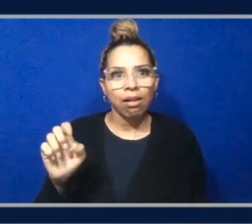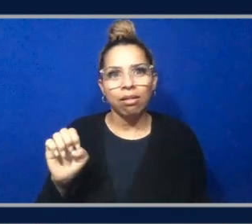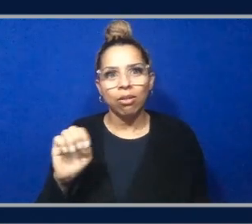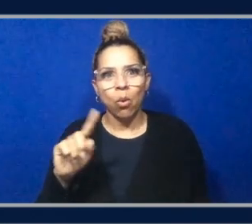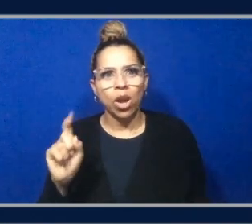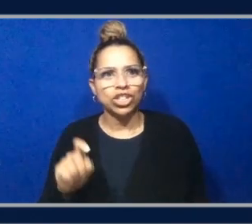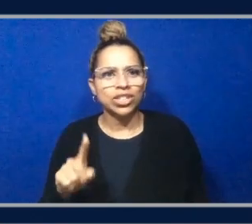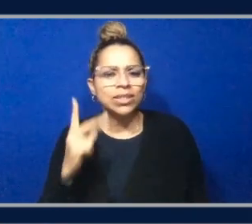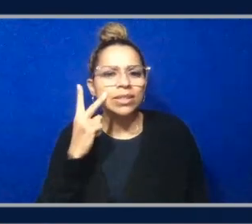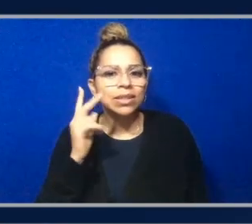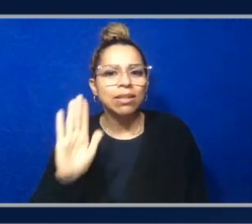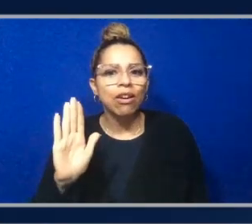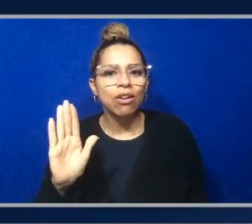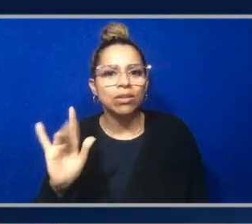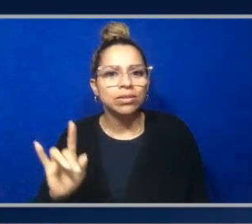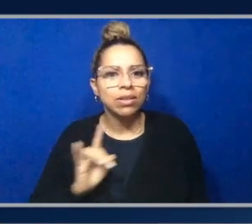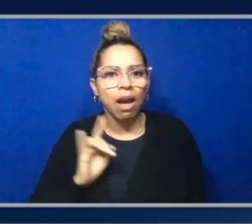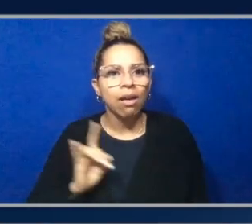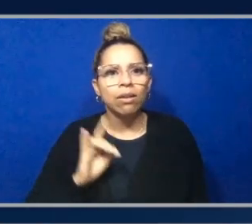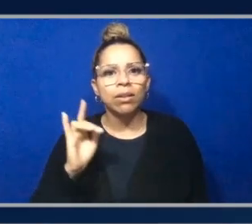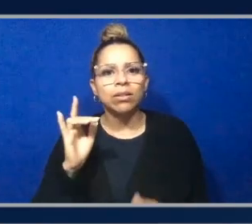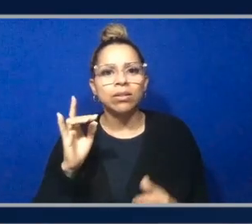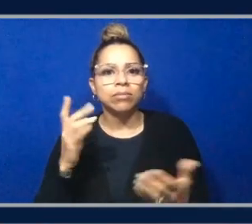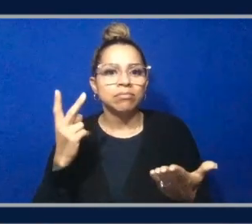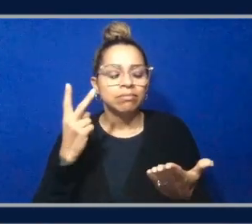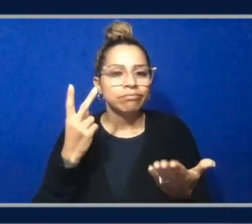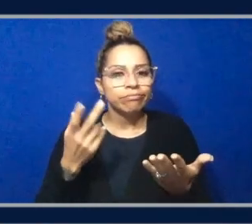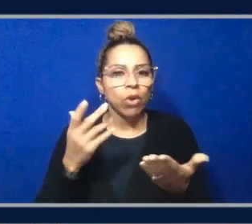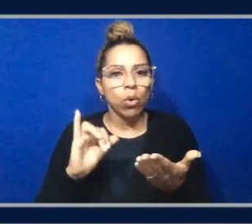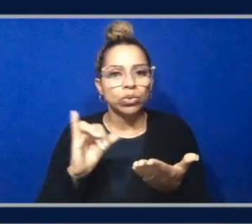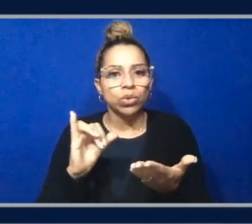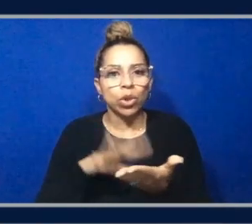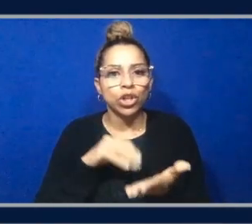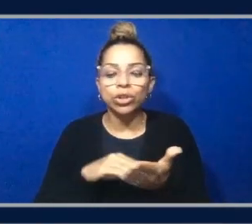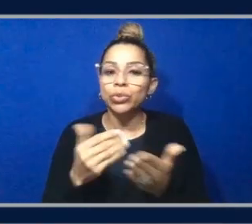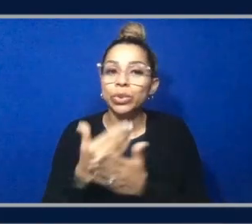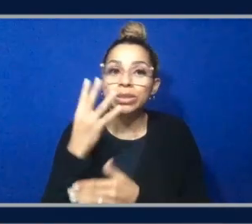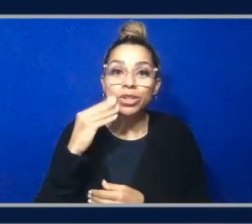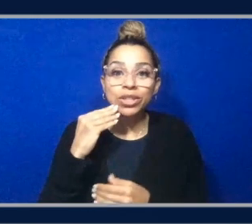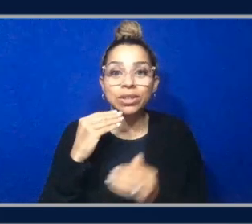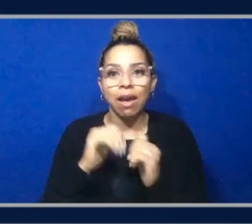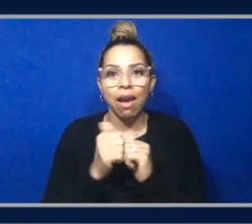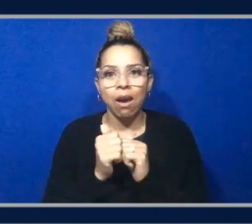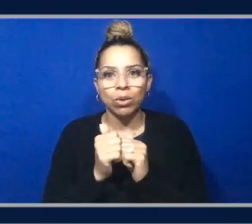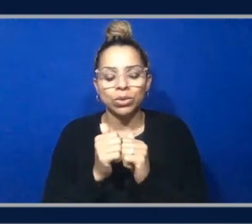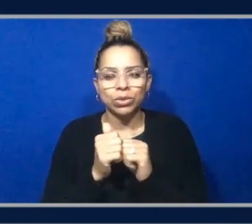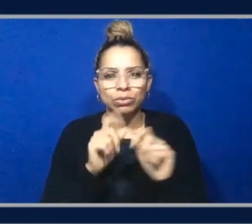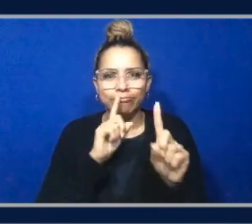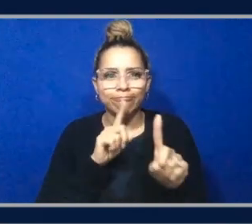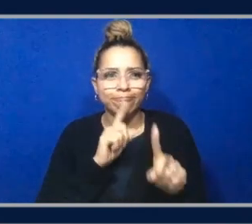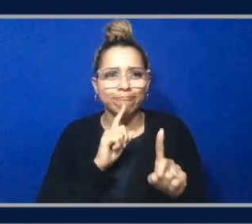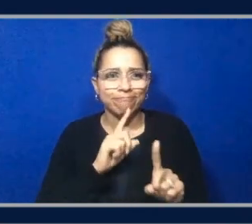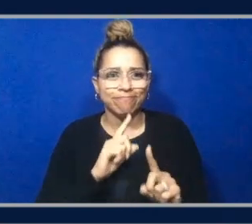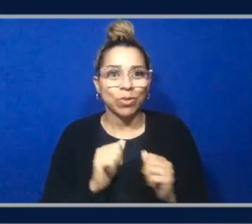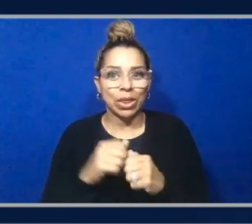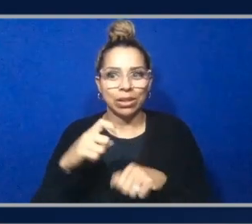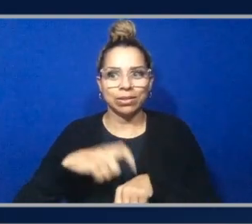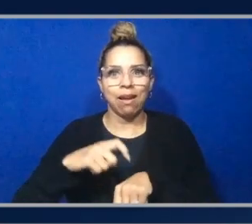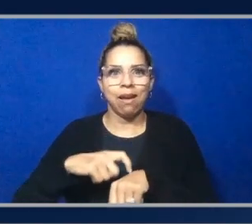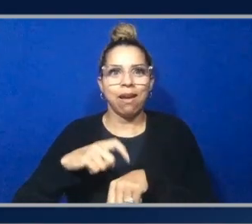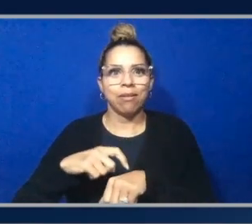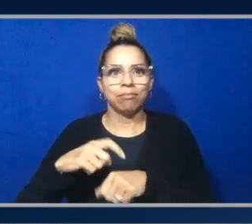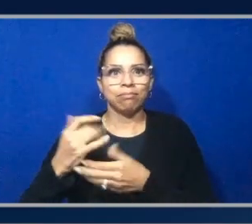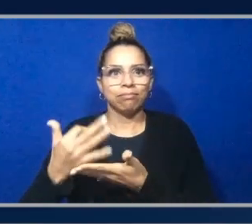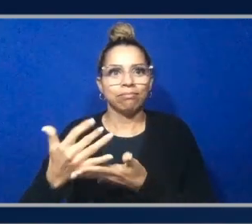some experience of navigating through the questions under maybe the time pressure of trying to work through those questions.